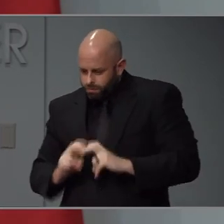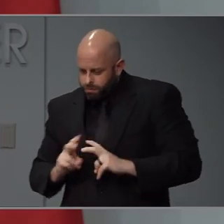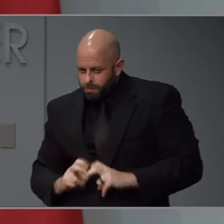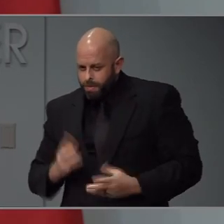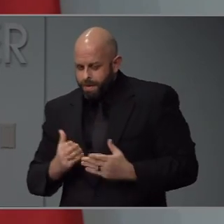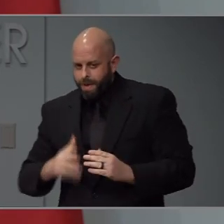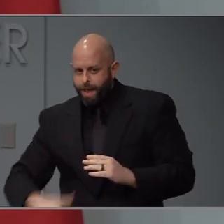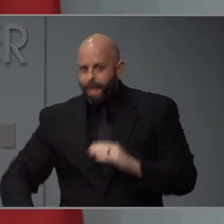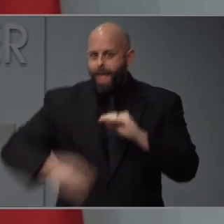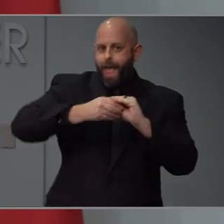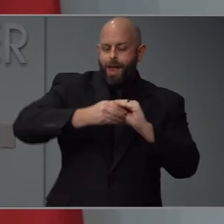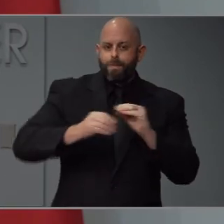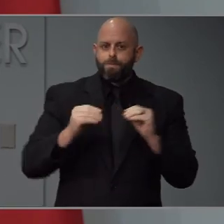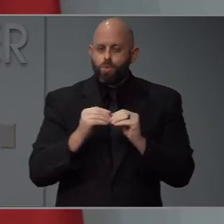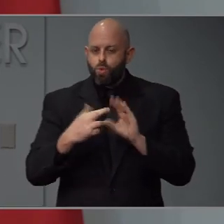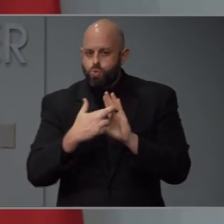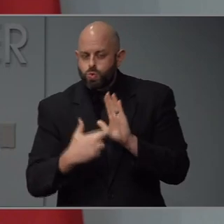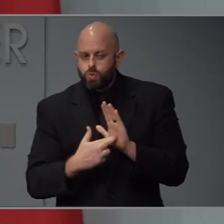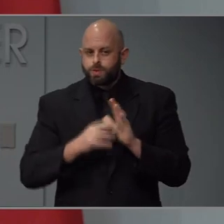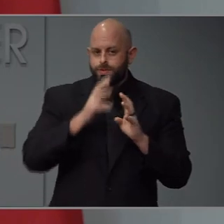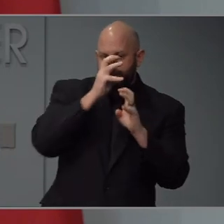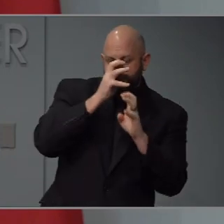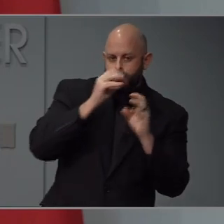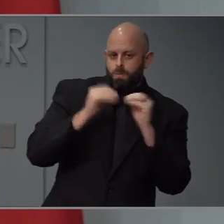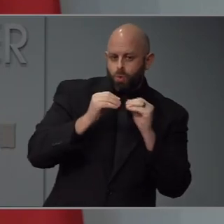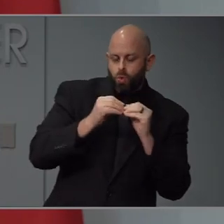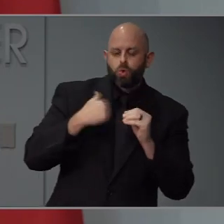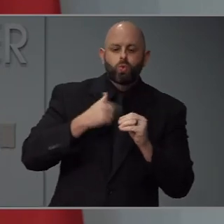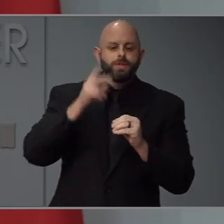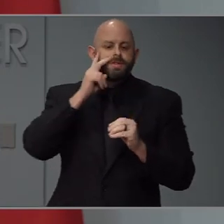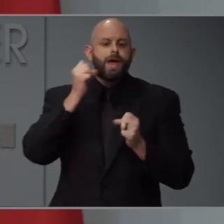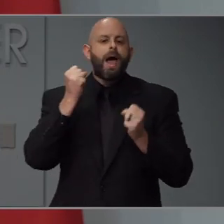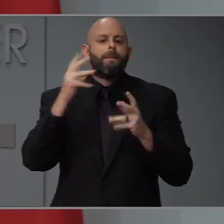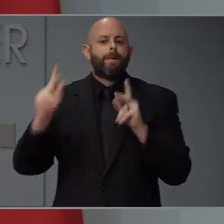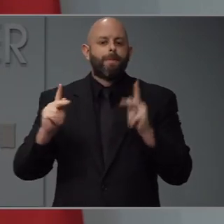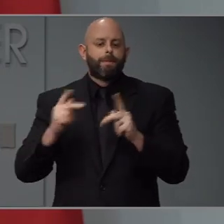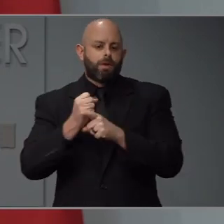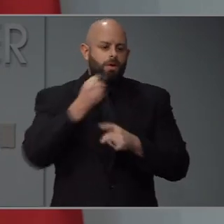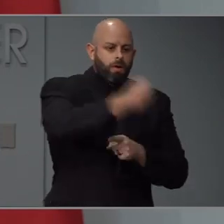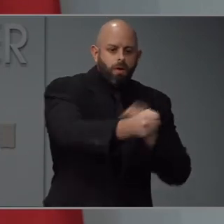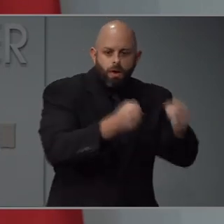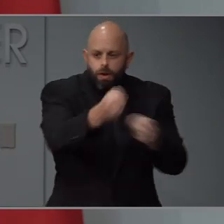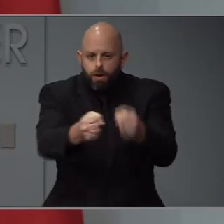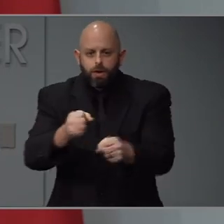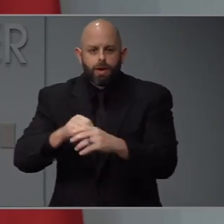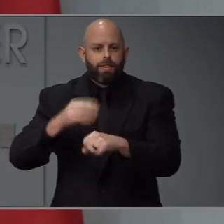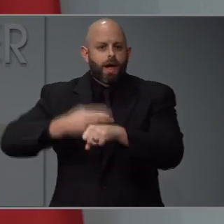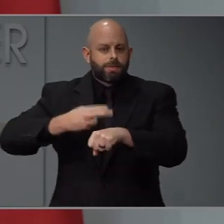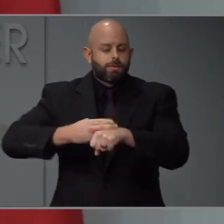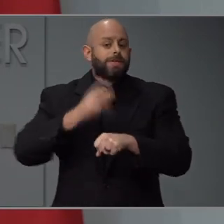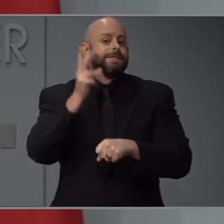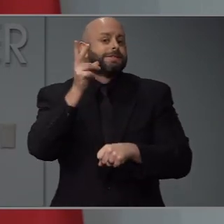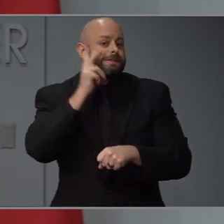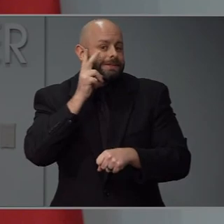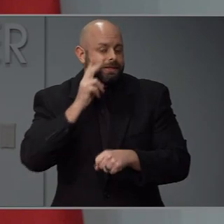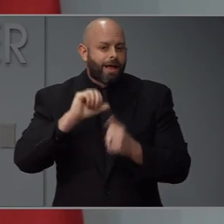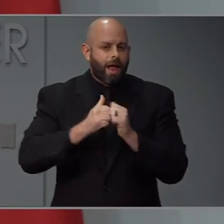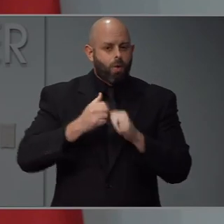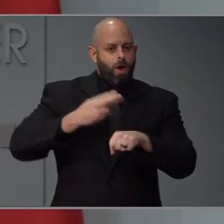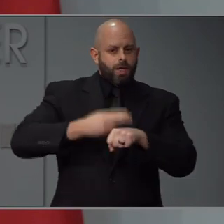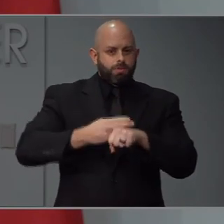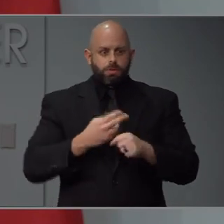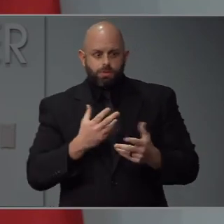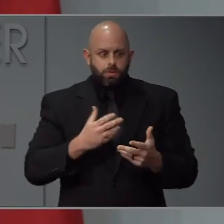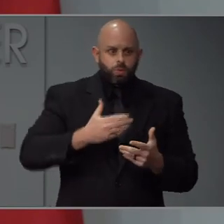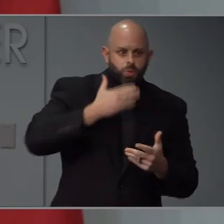distancing. We'll continue to look at our case counts and our hospitalizations and our strain on our medical system and learn from other